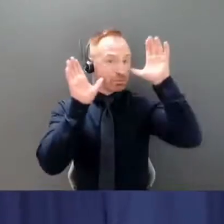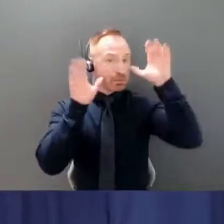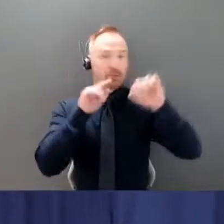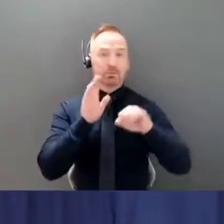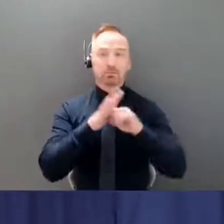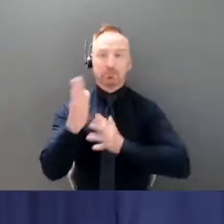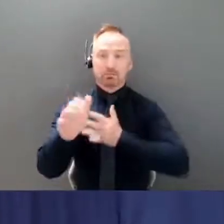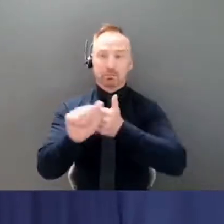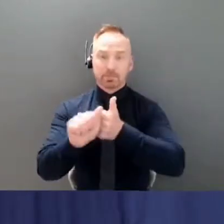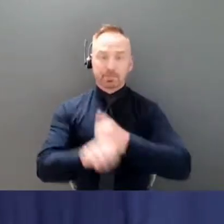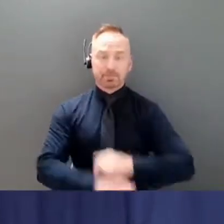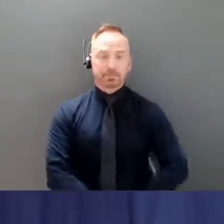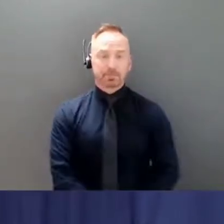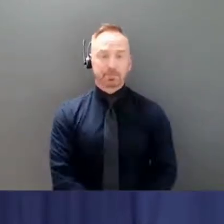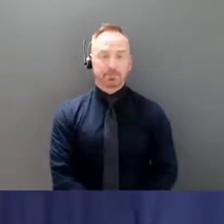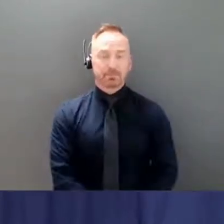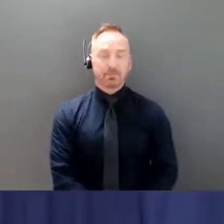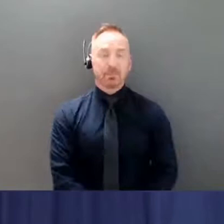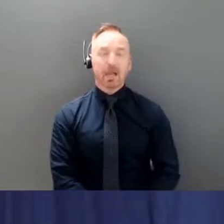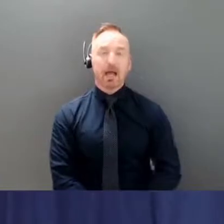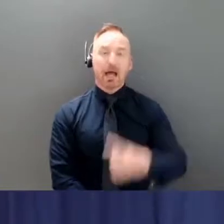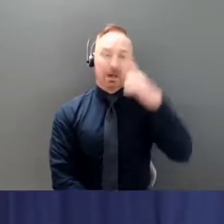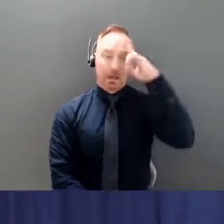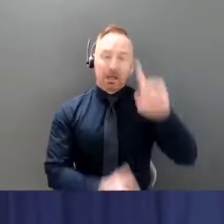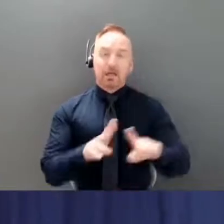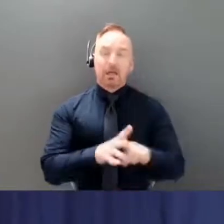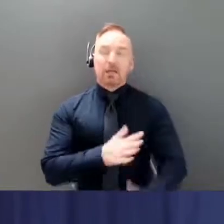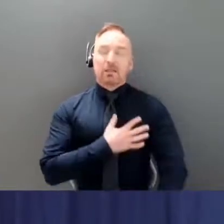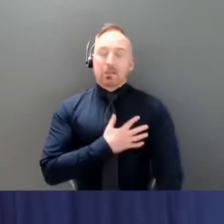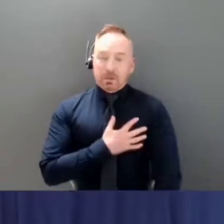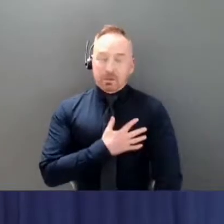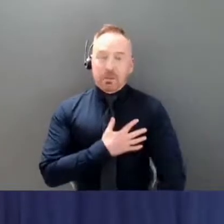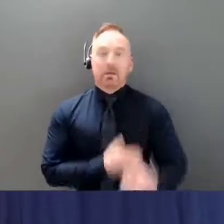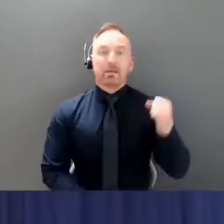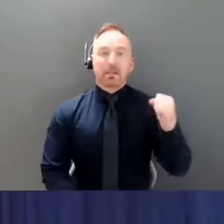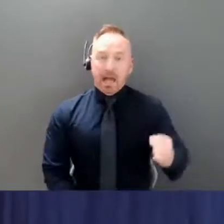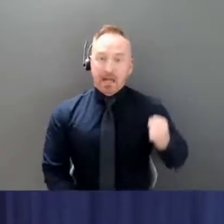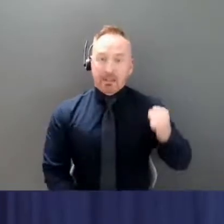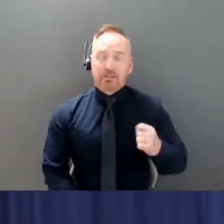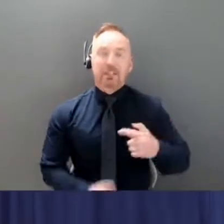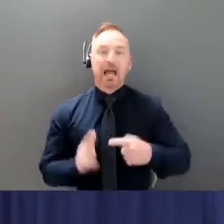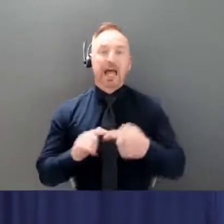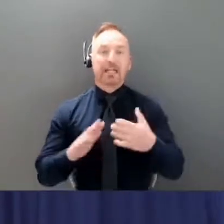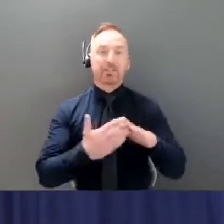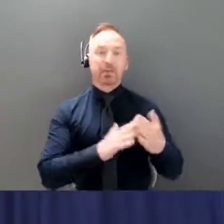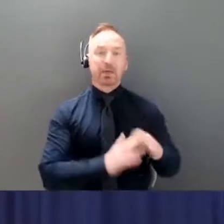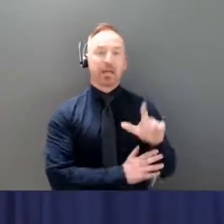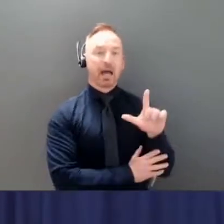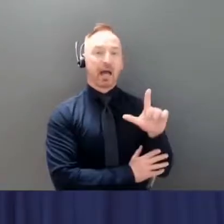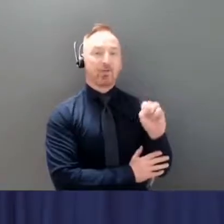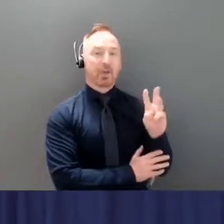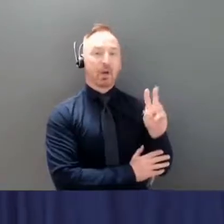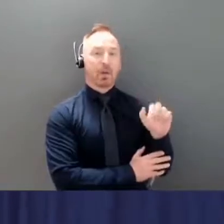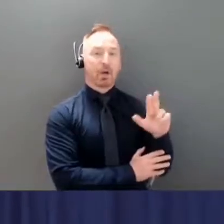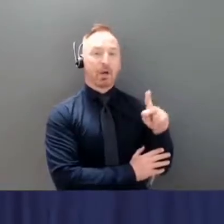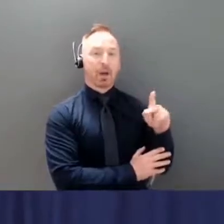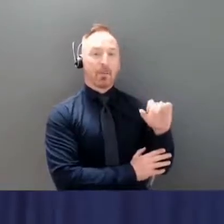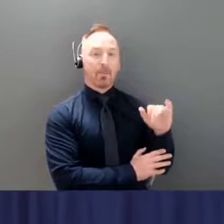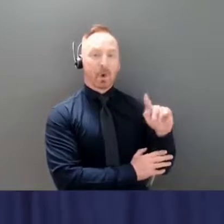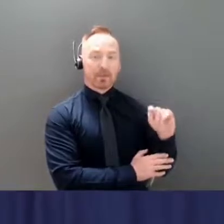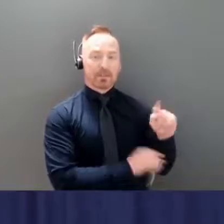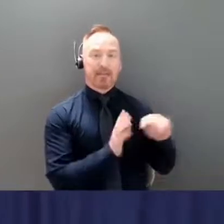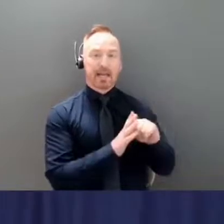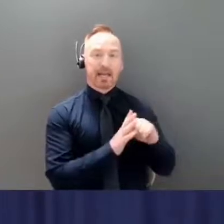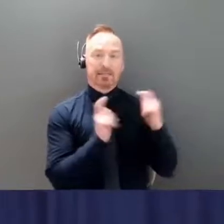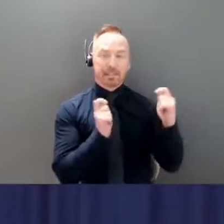Our thoughts and best wishes are with the elders and the community of Lower Post as they have ceremony and begin destruction